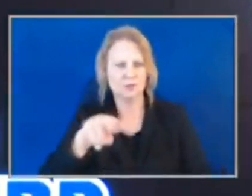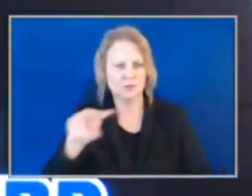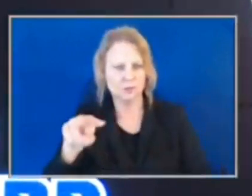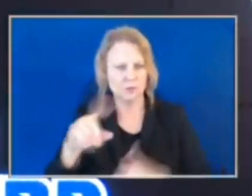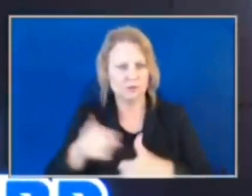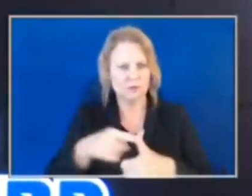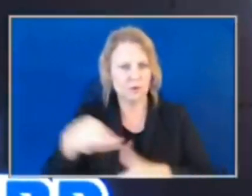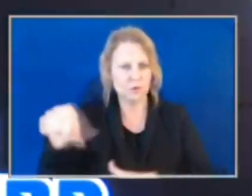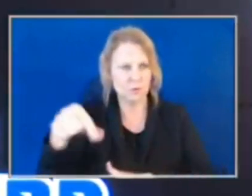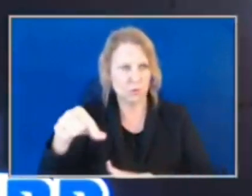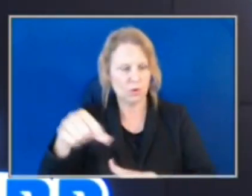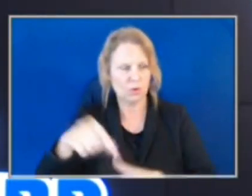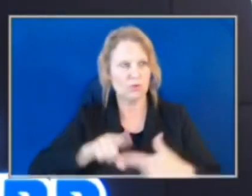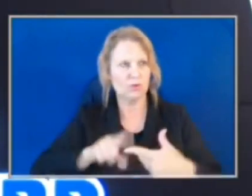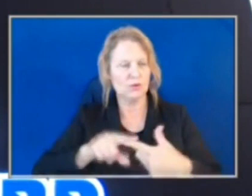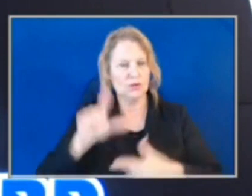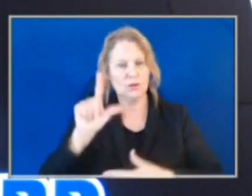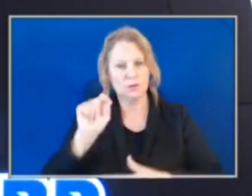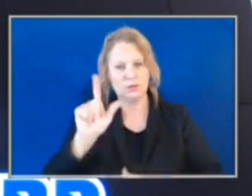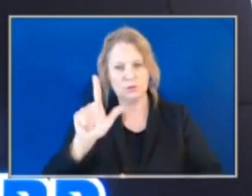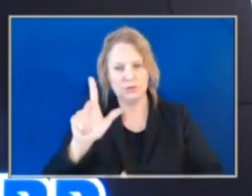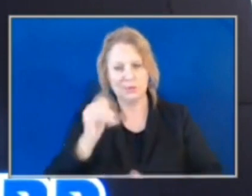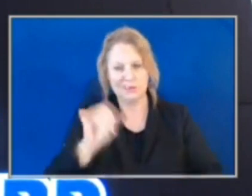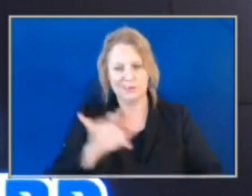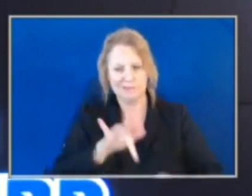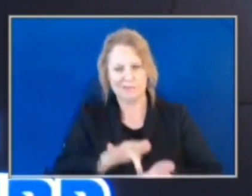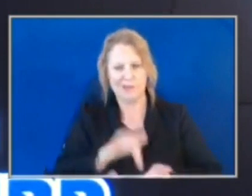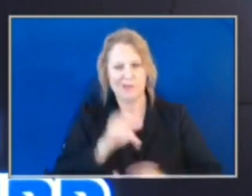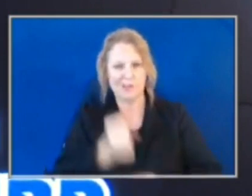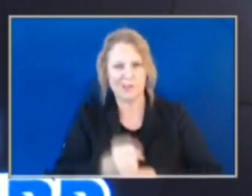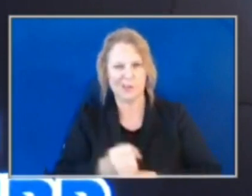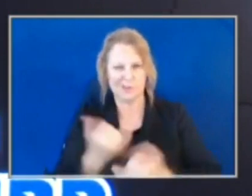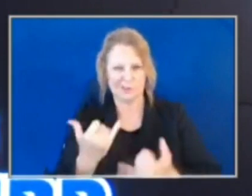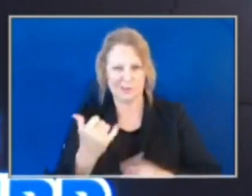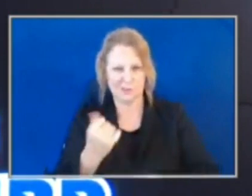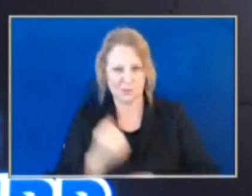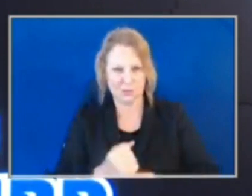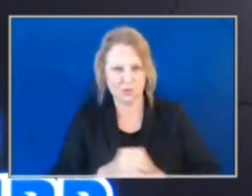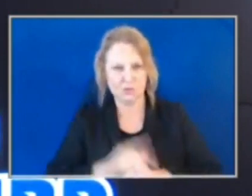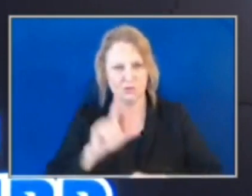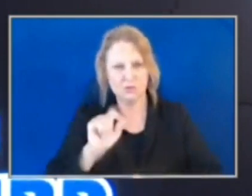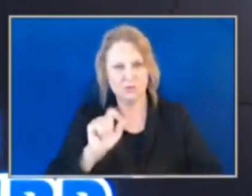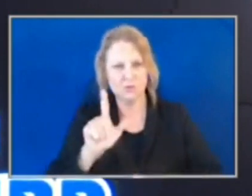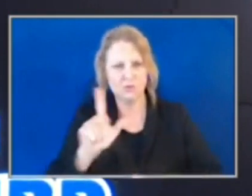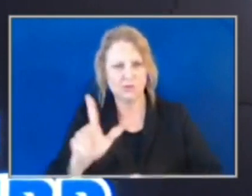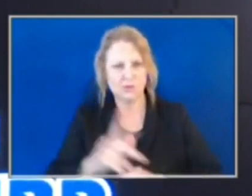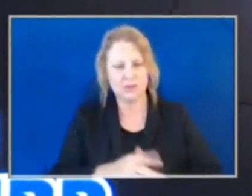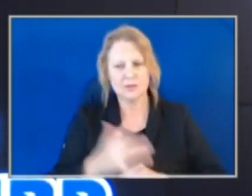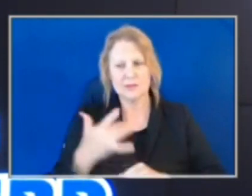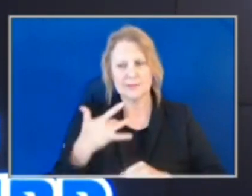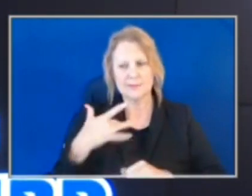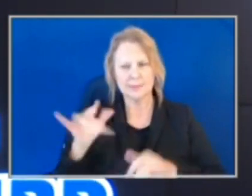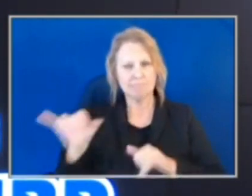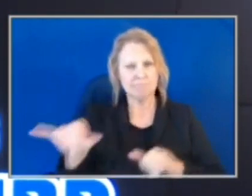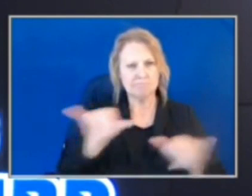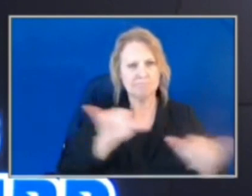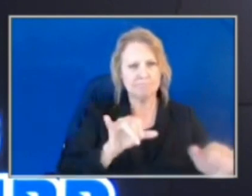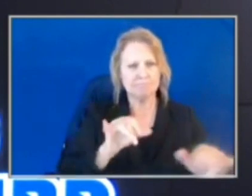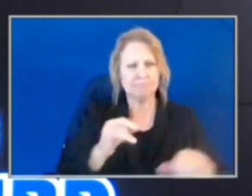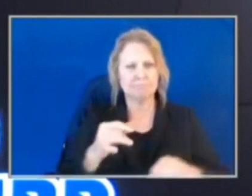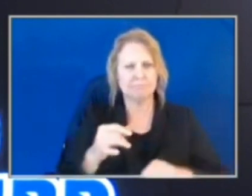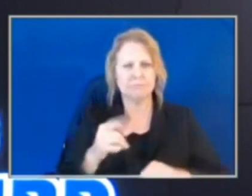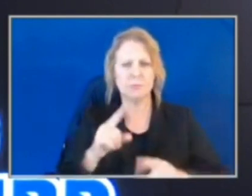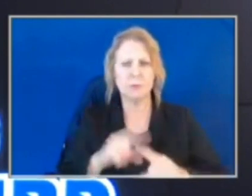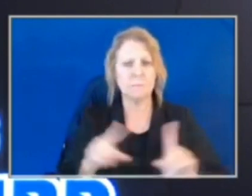and then now mid-year in 2023. The overall trends are generally the same, but the main driver